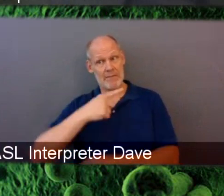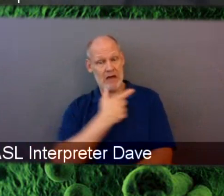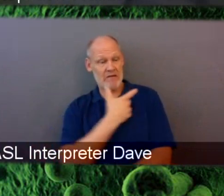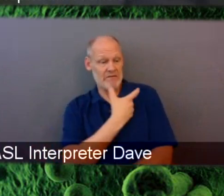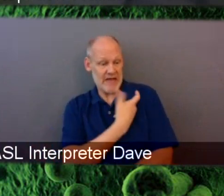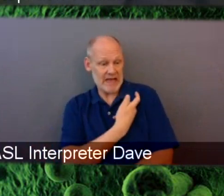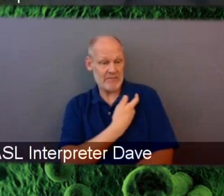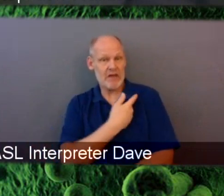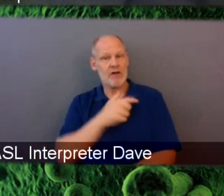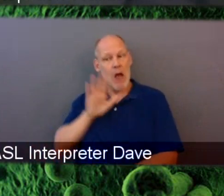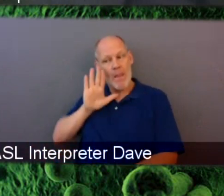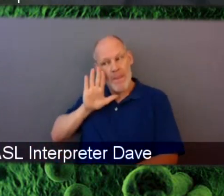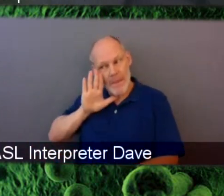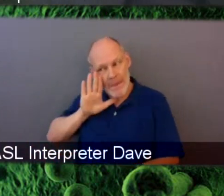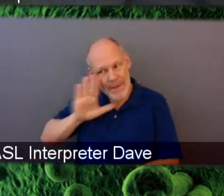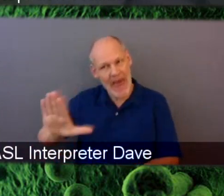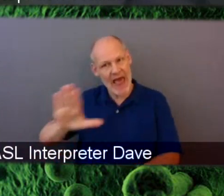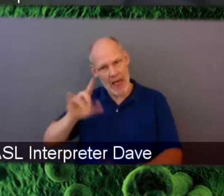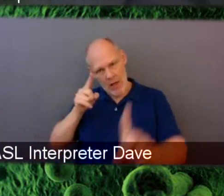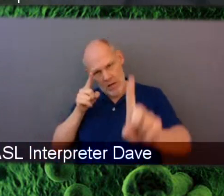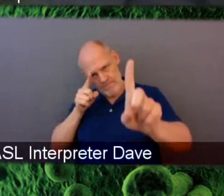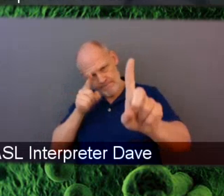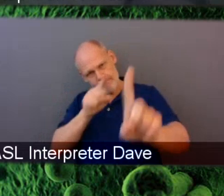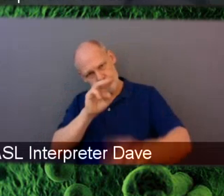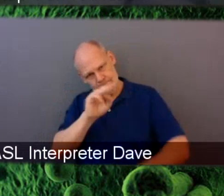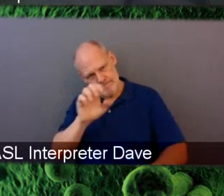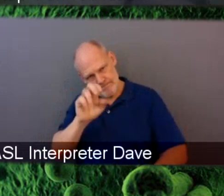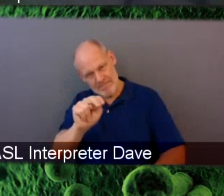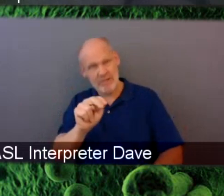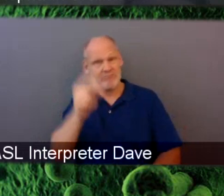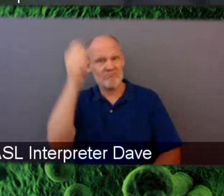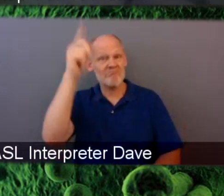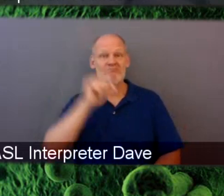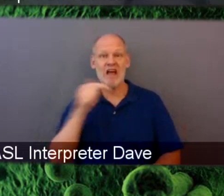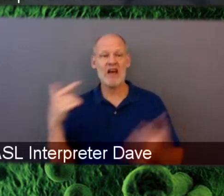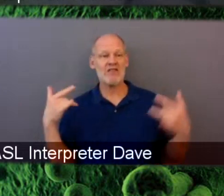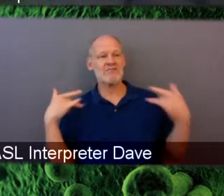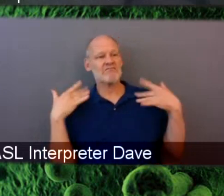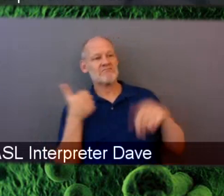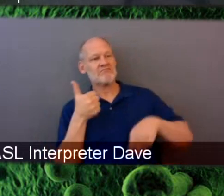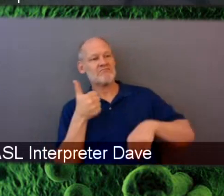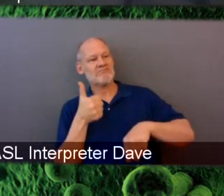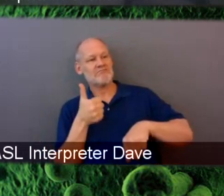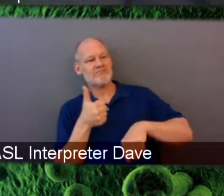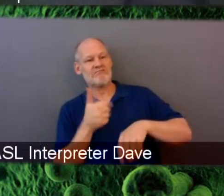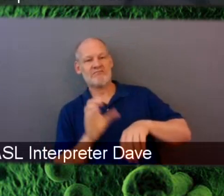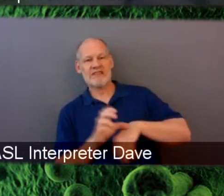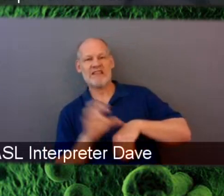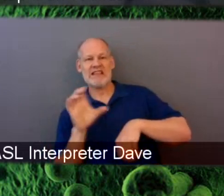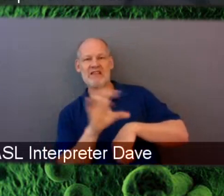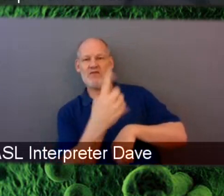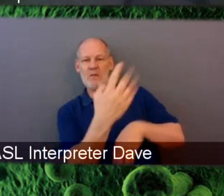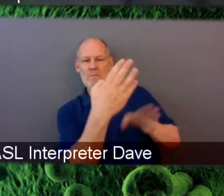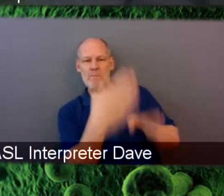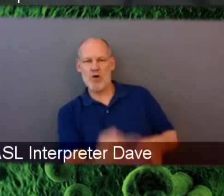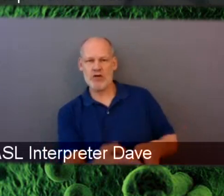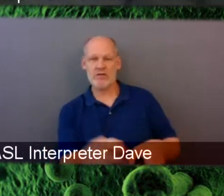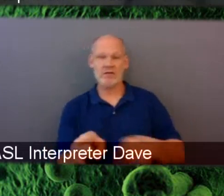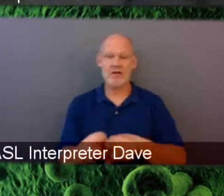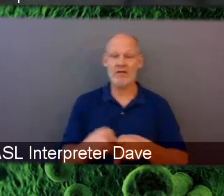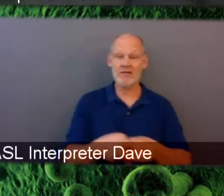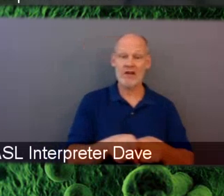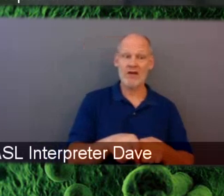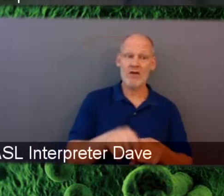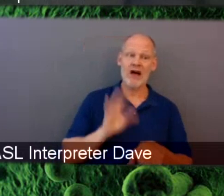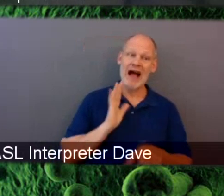mission. There's not just any one particular person. And then the the what the social norm of our clinic is it's get vaccinated.